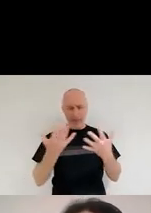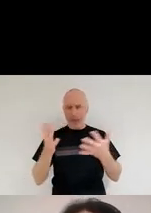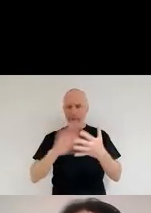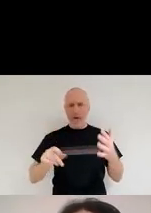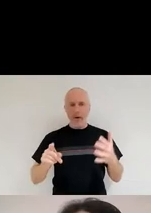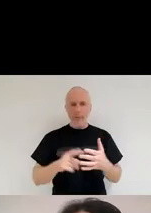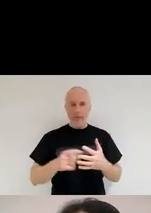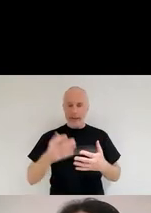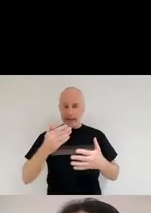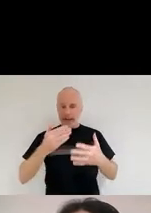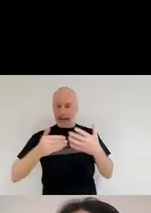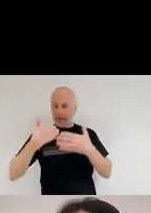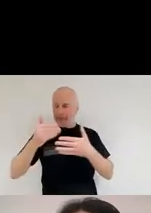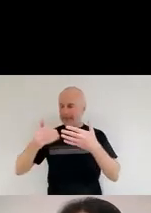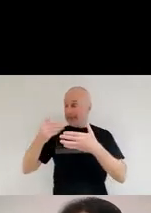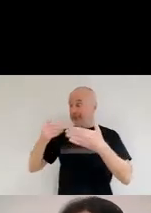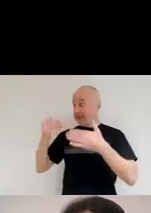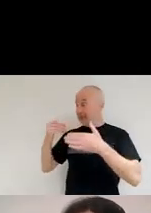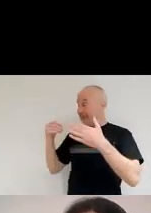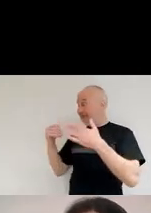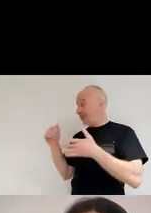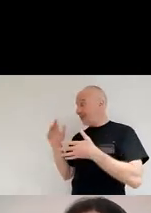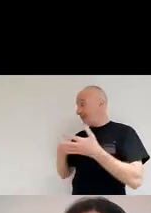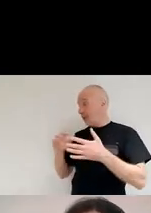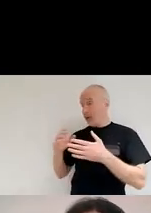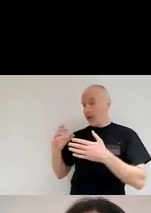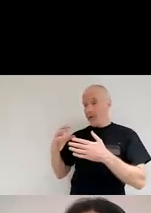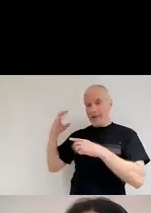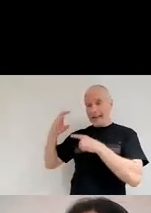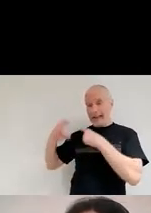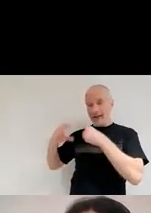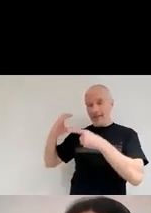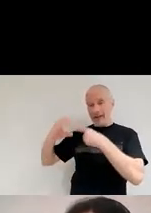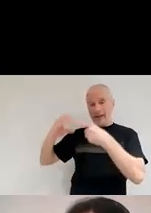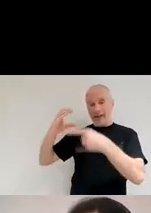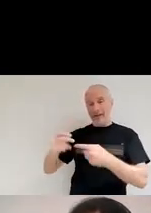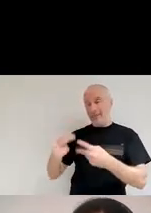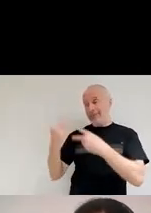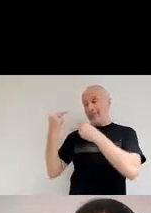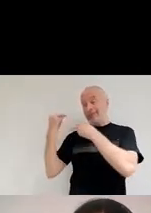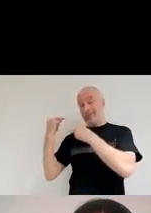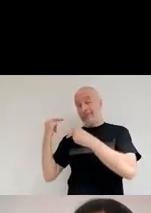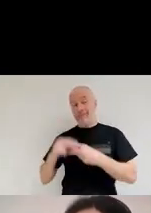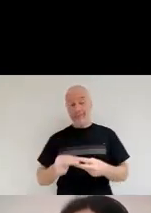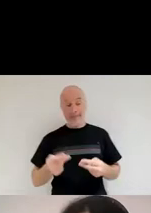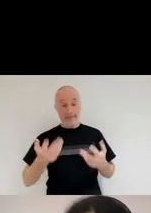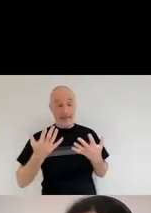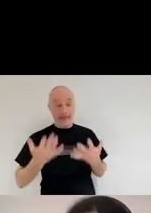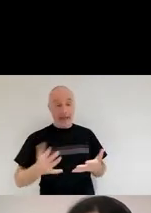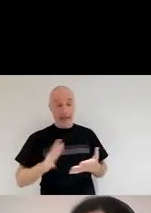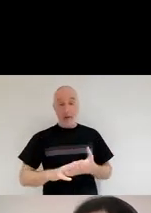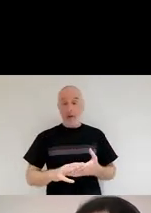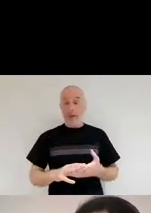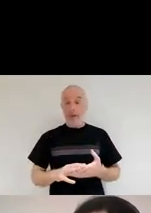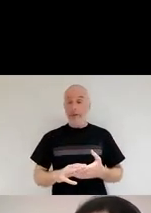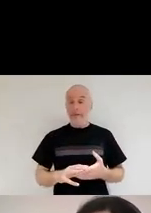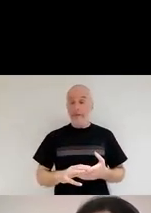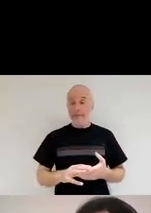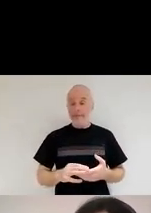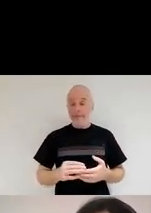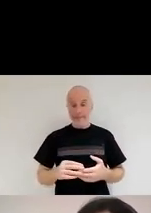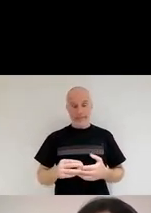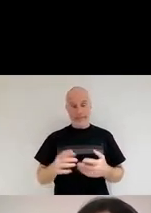the of astronomers throughout the centuries. So what we are going to do now, we are going to enter on a time machine